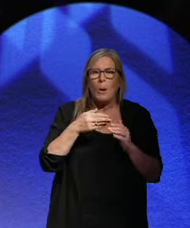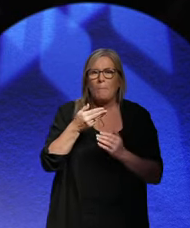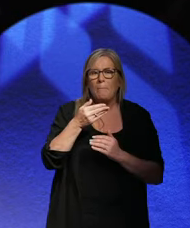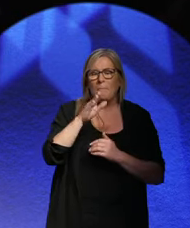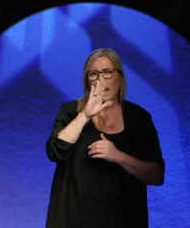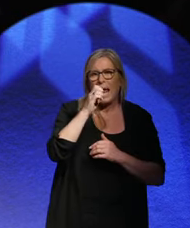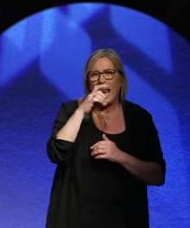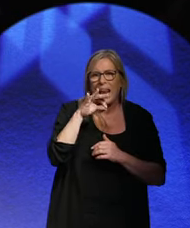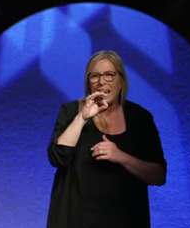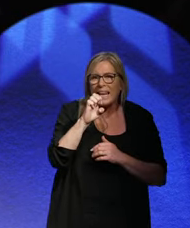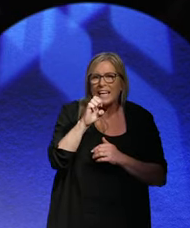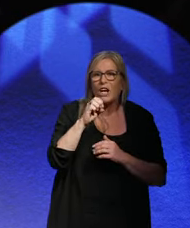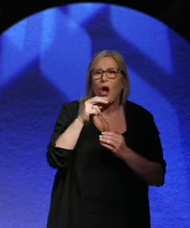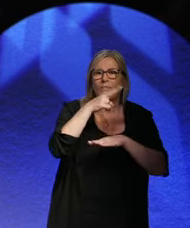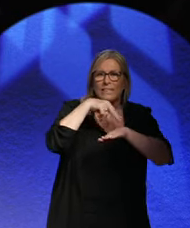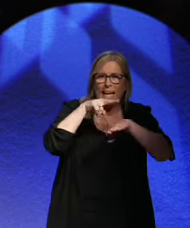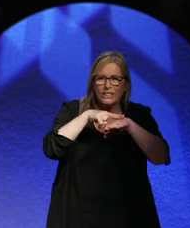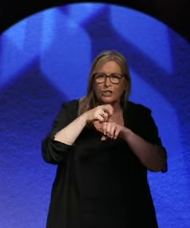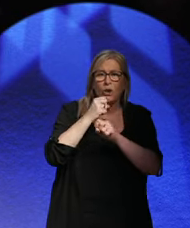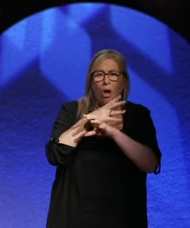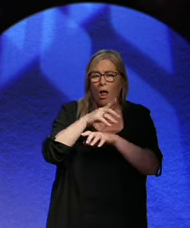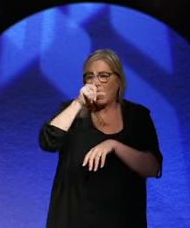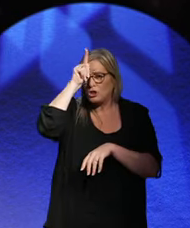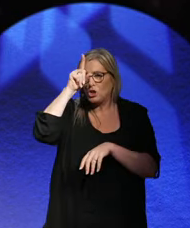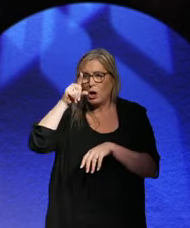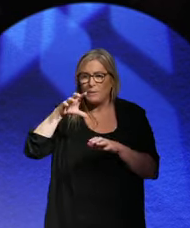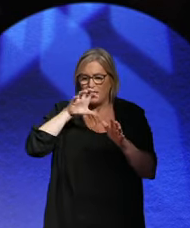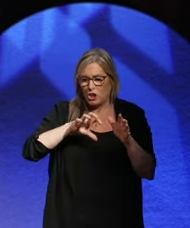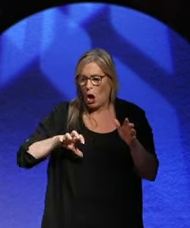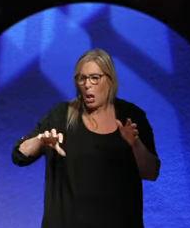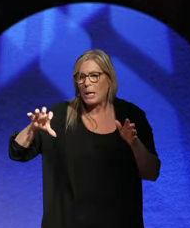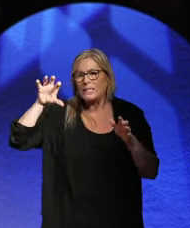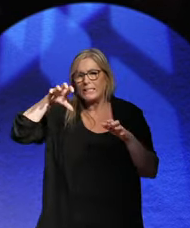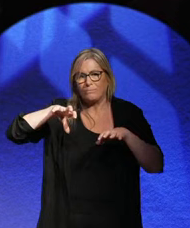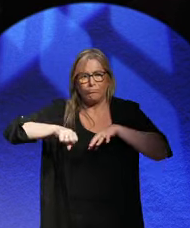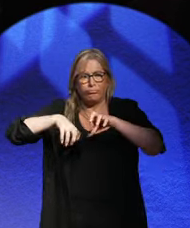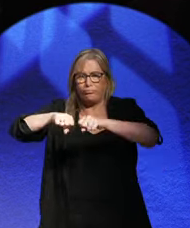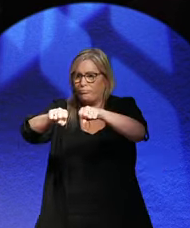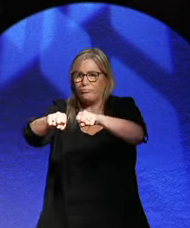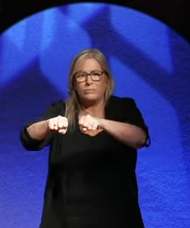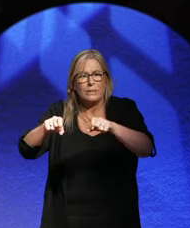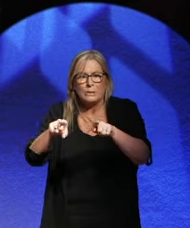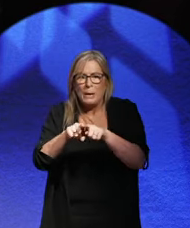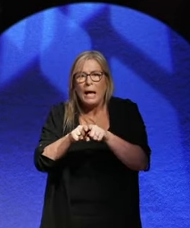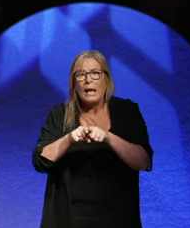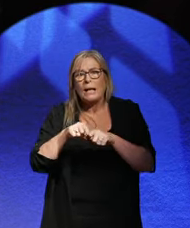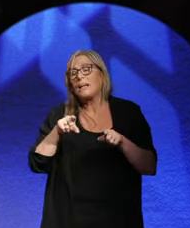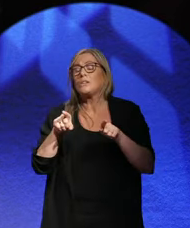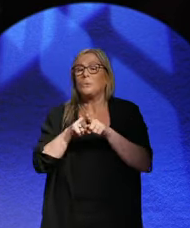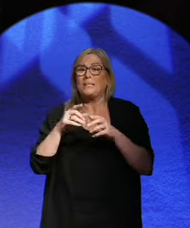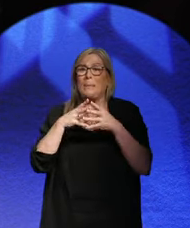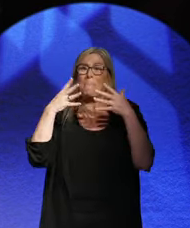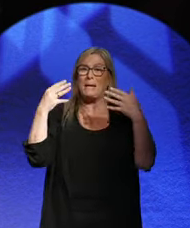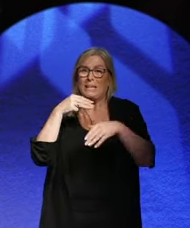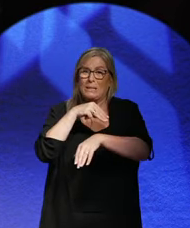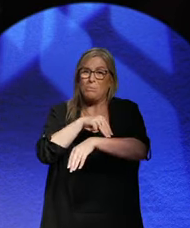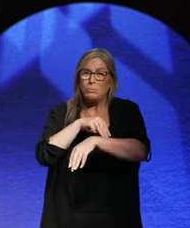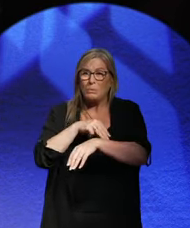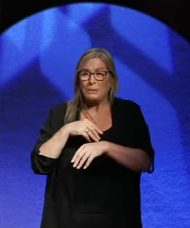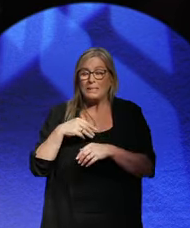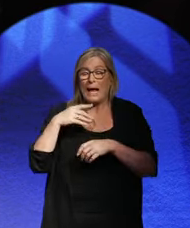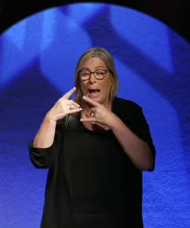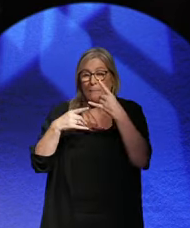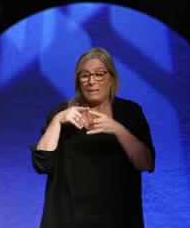Germany's colonies were taken away as well. But on top of that, this was the issue that really burned in this early